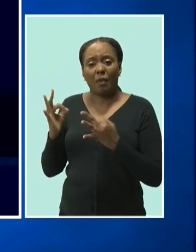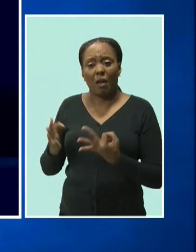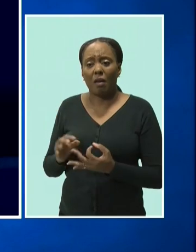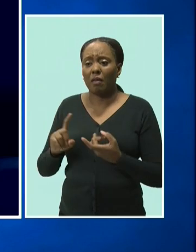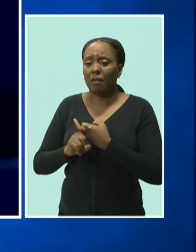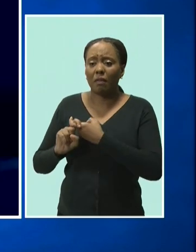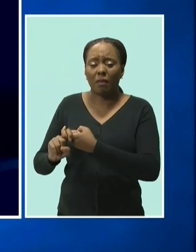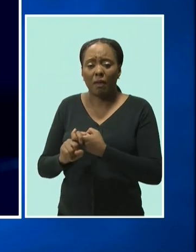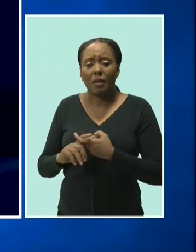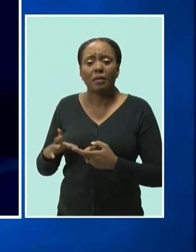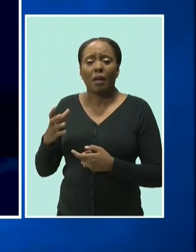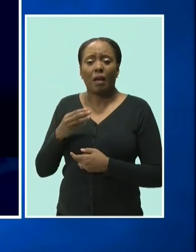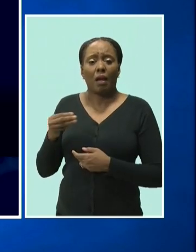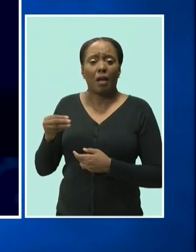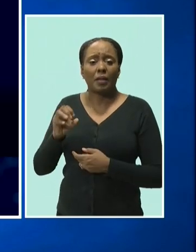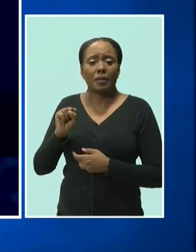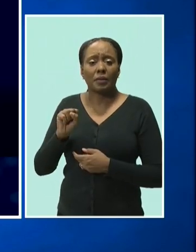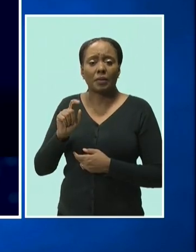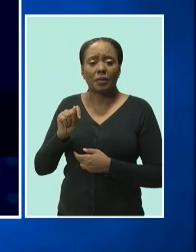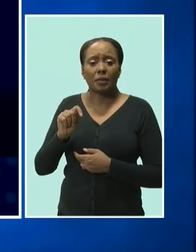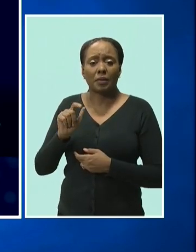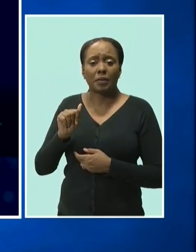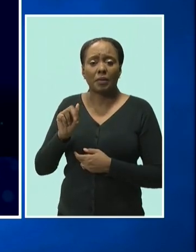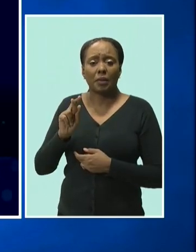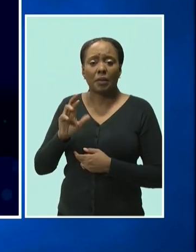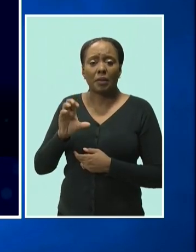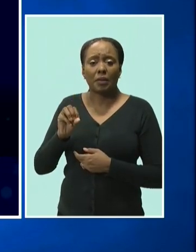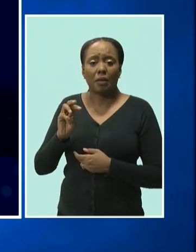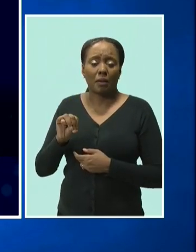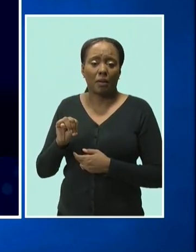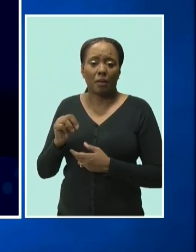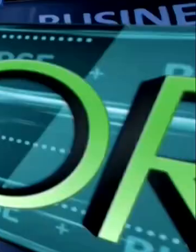Starcom colleagues. May he rest in peace.